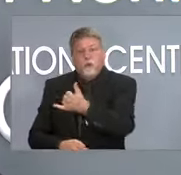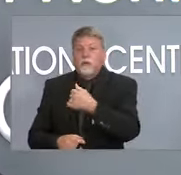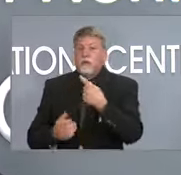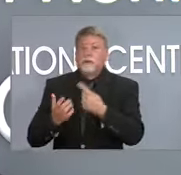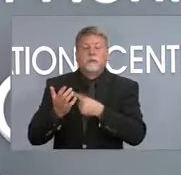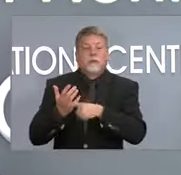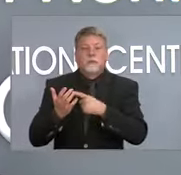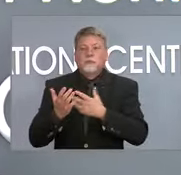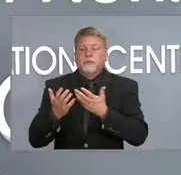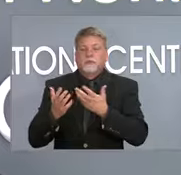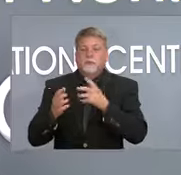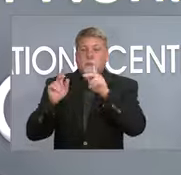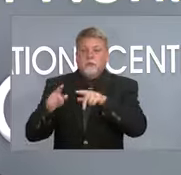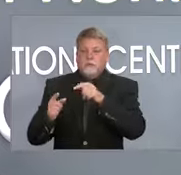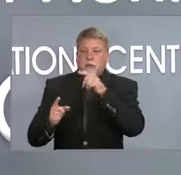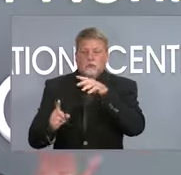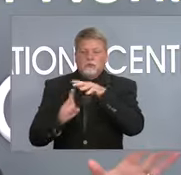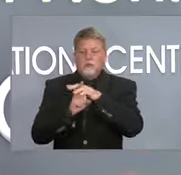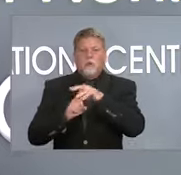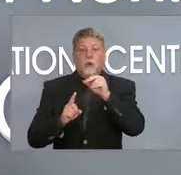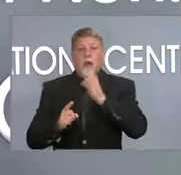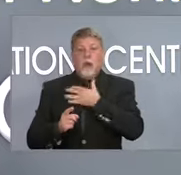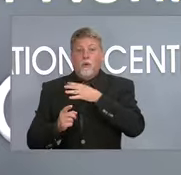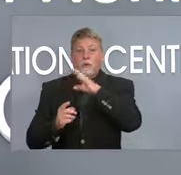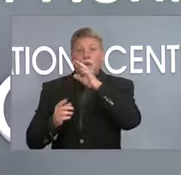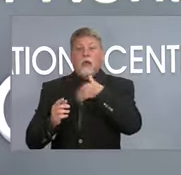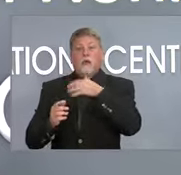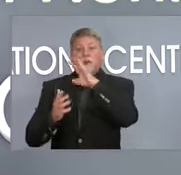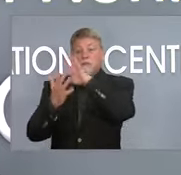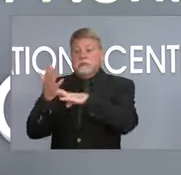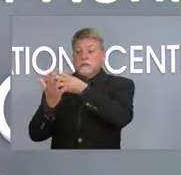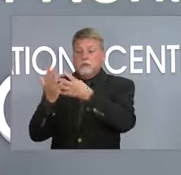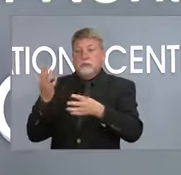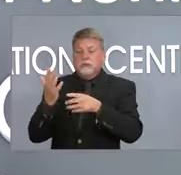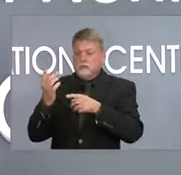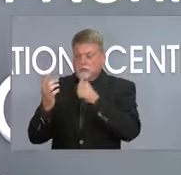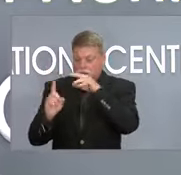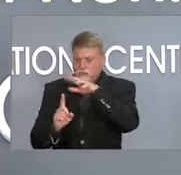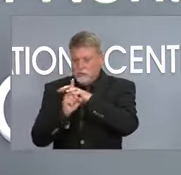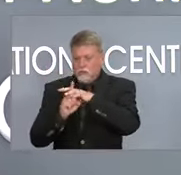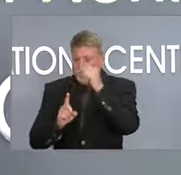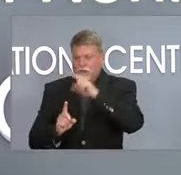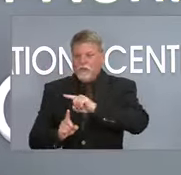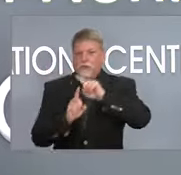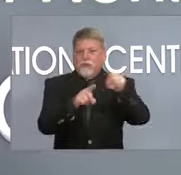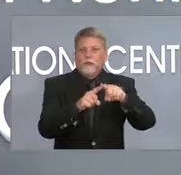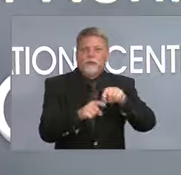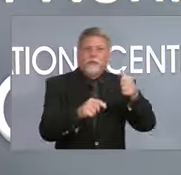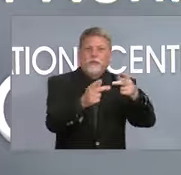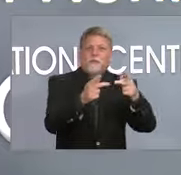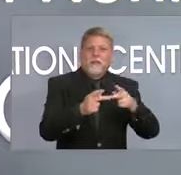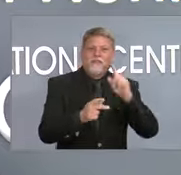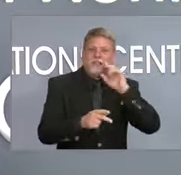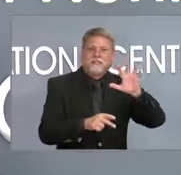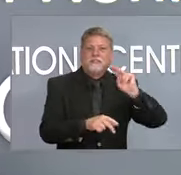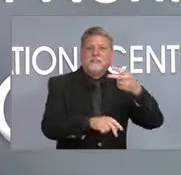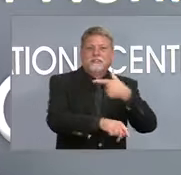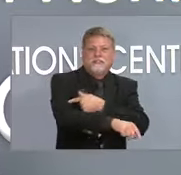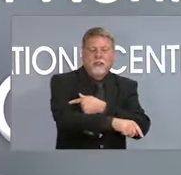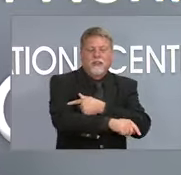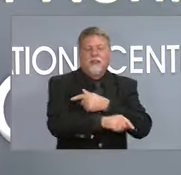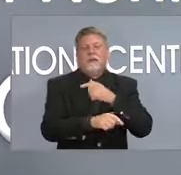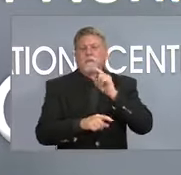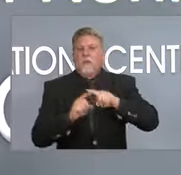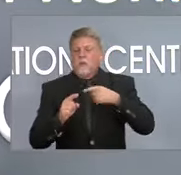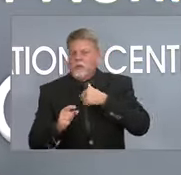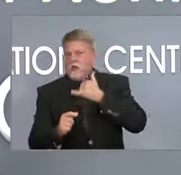show up in our records because they may get a shot somewhere else. But there is there is work to make sure that people follow up